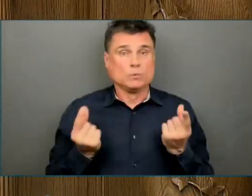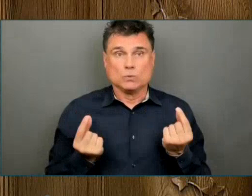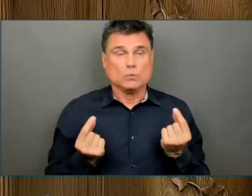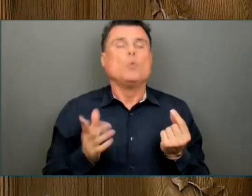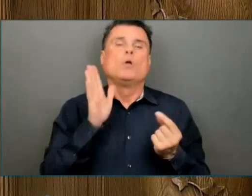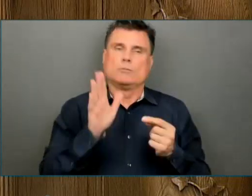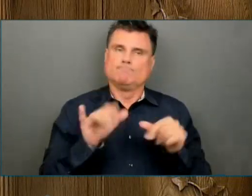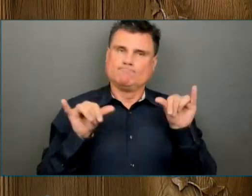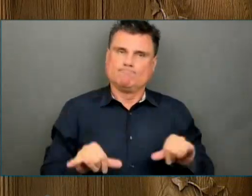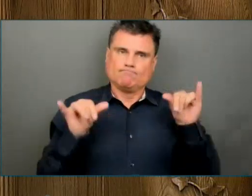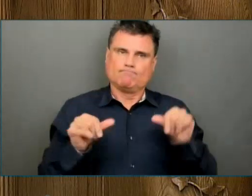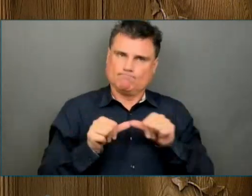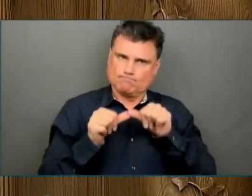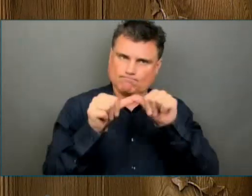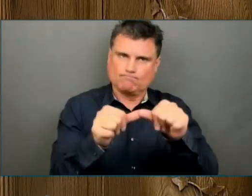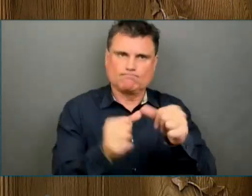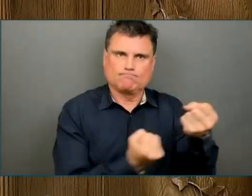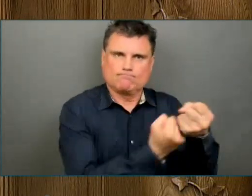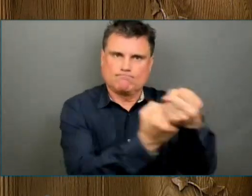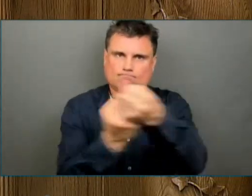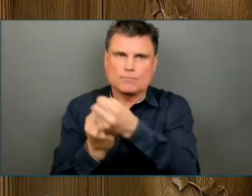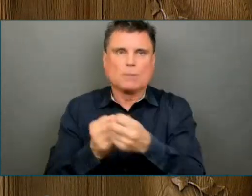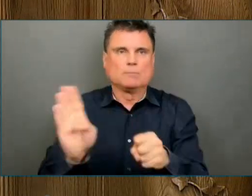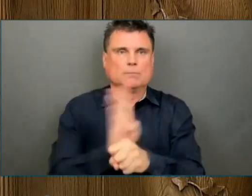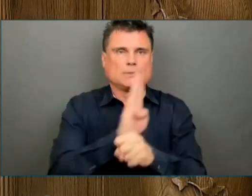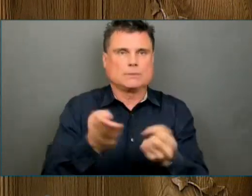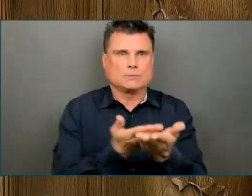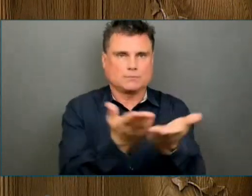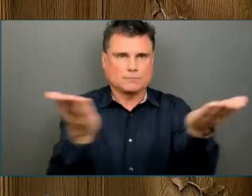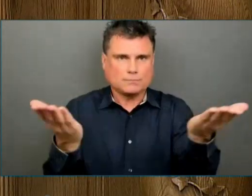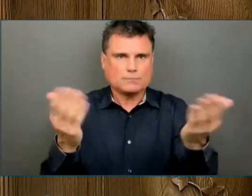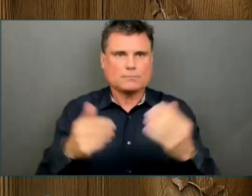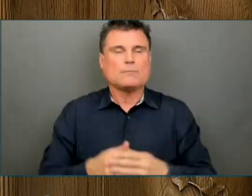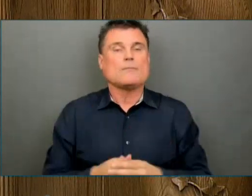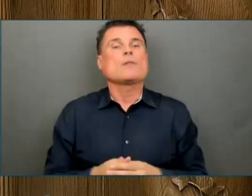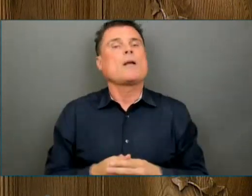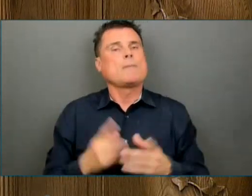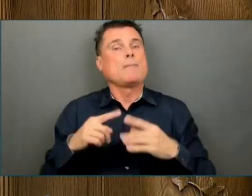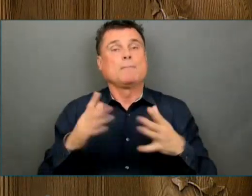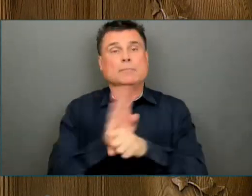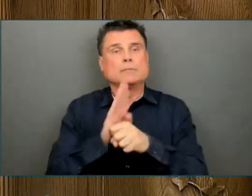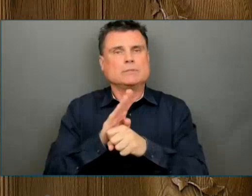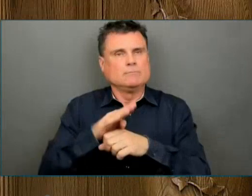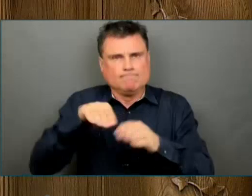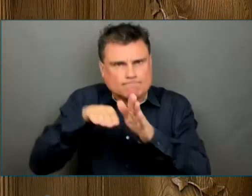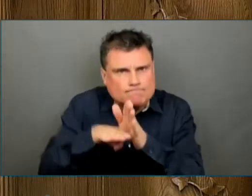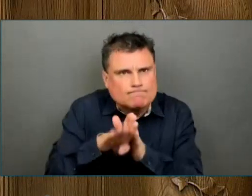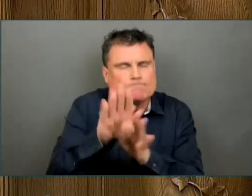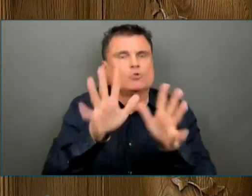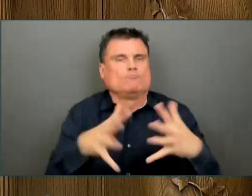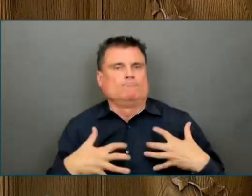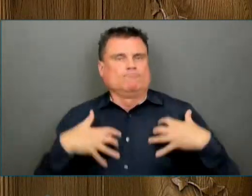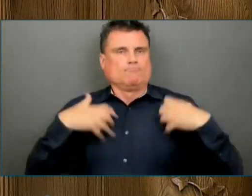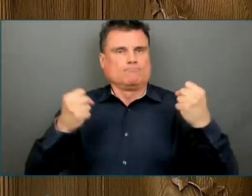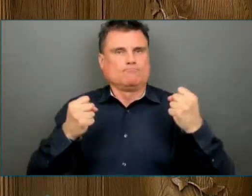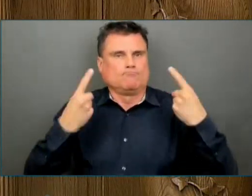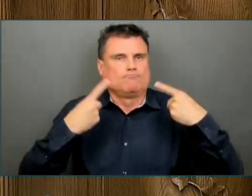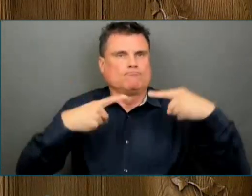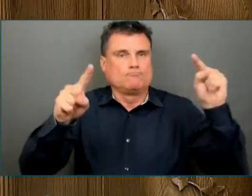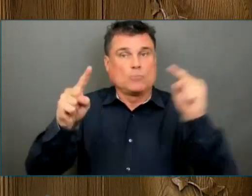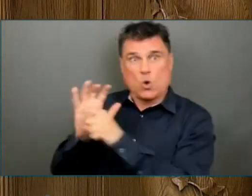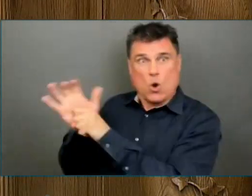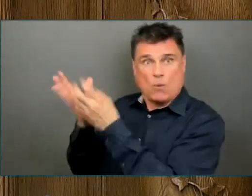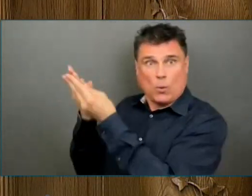keep building an innovative, sustainable and inclusive economy with an eye to the post-pandemic world. Global